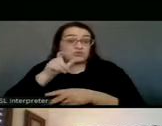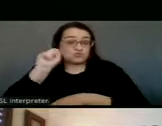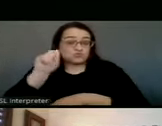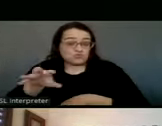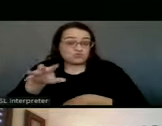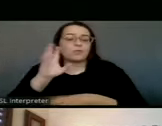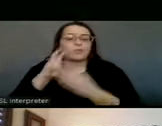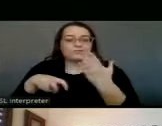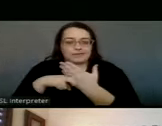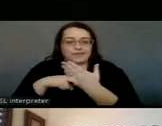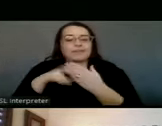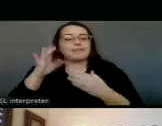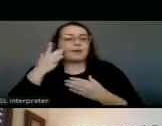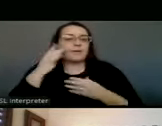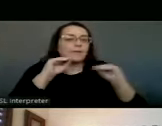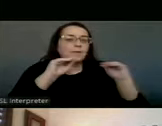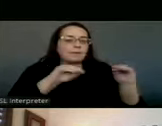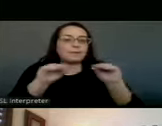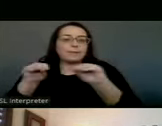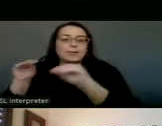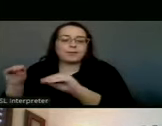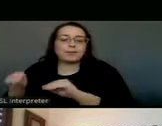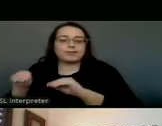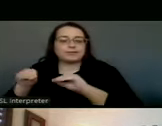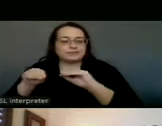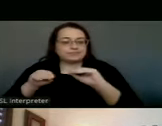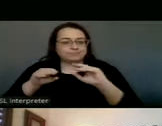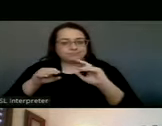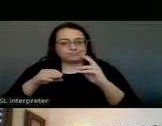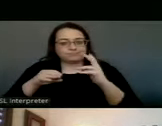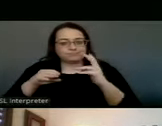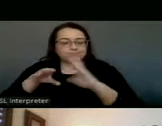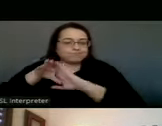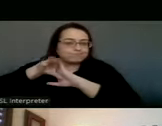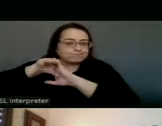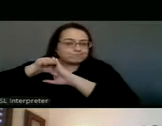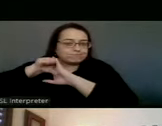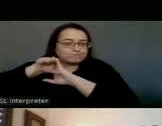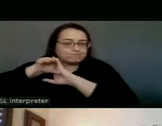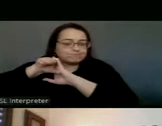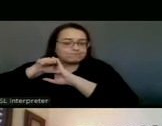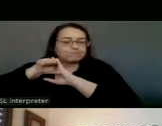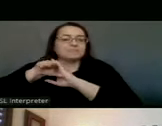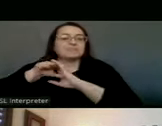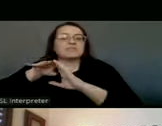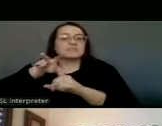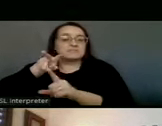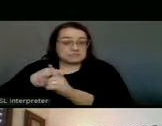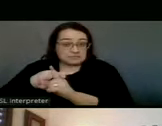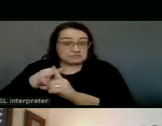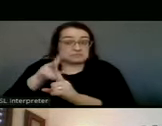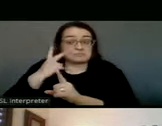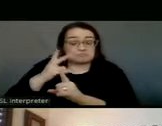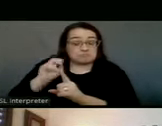a number of our alleys cameras that can pick up that activity taking place,